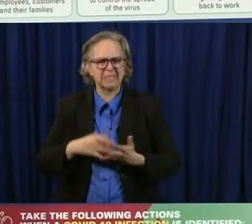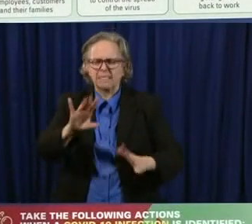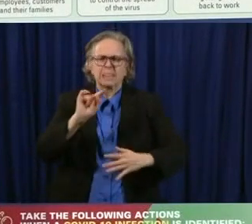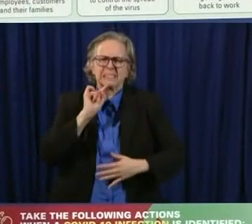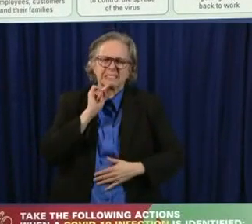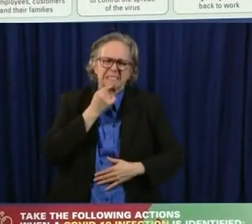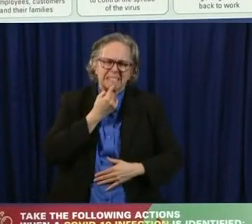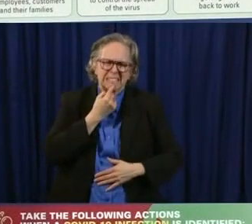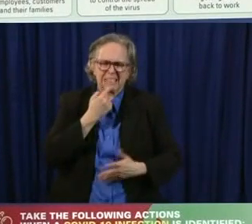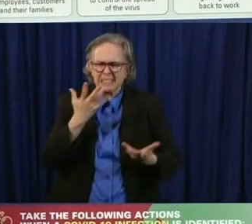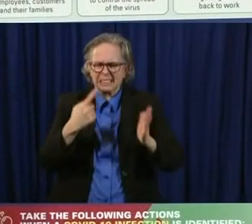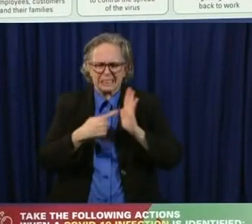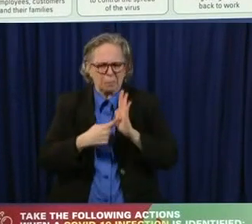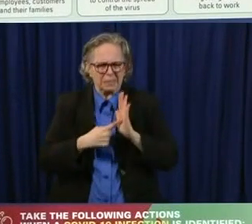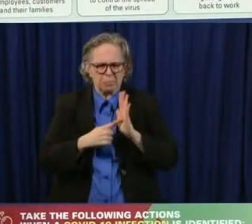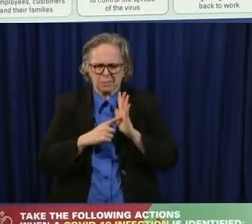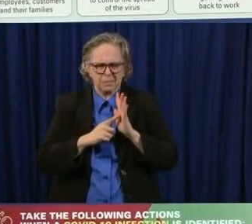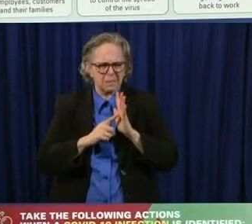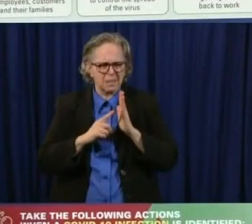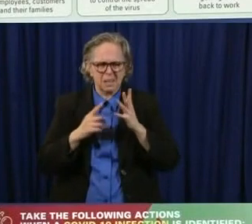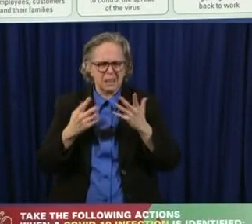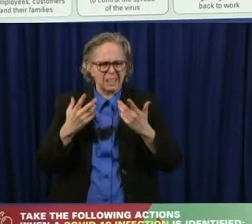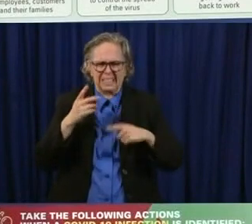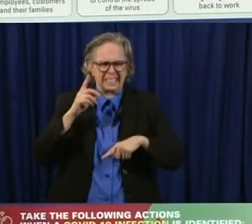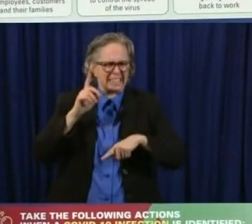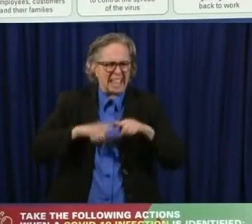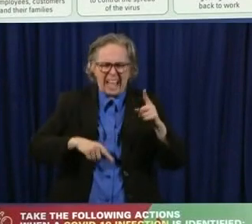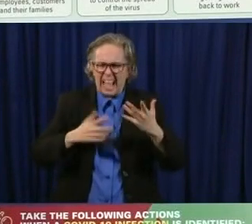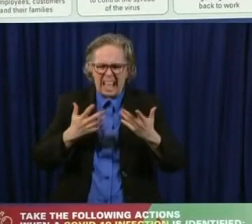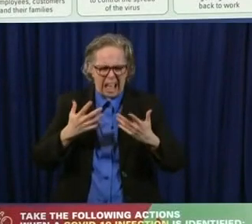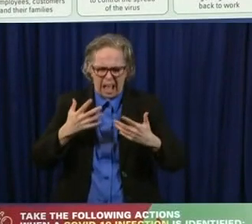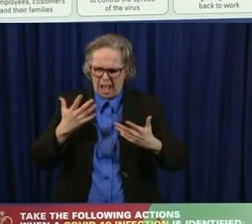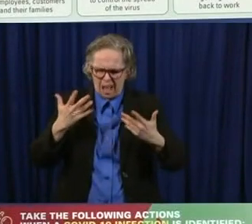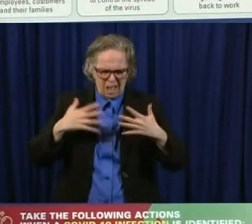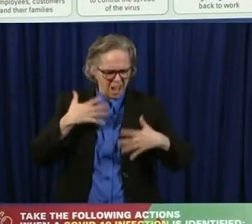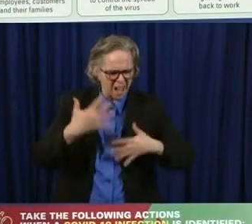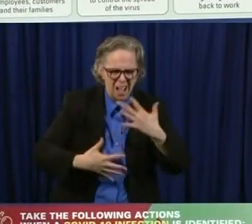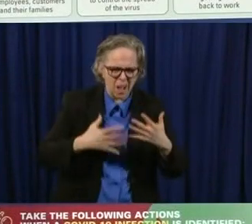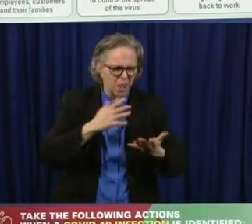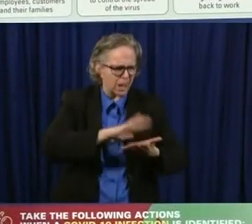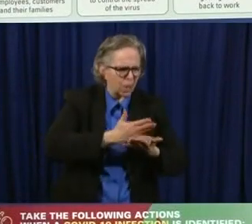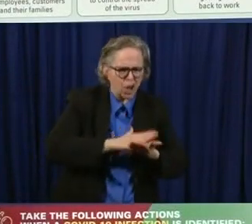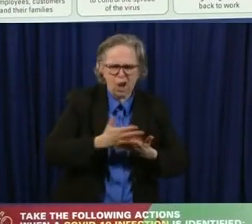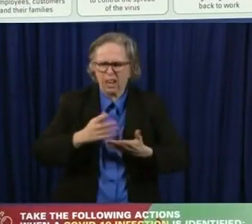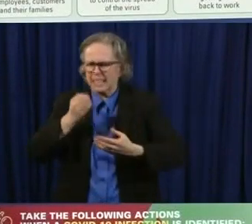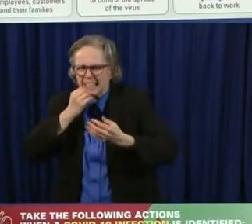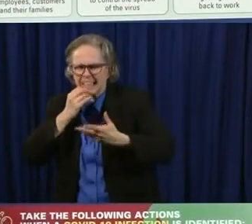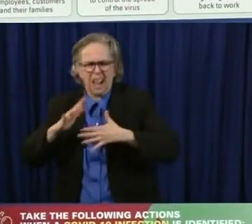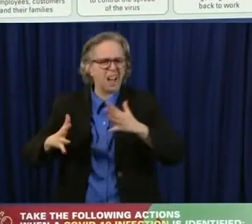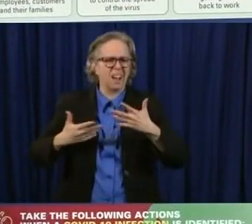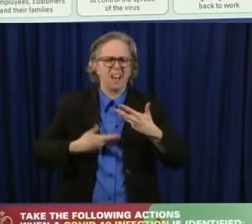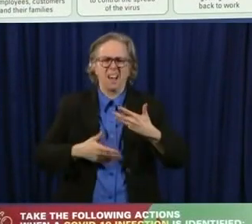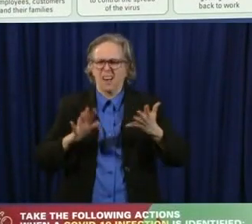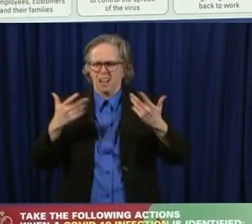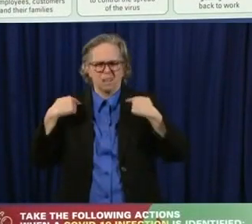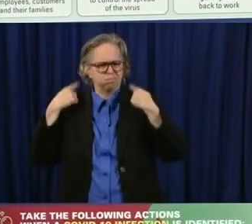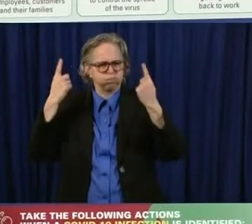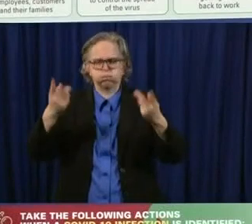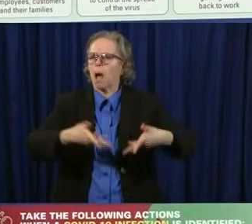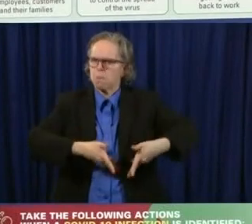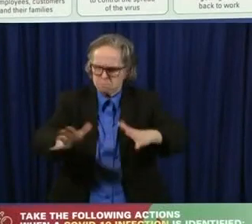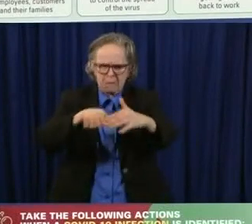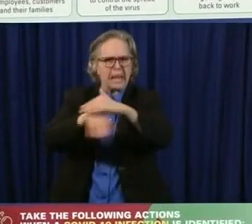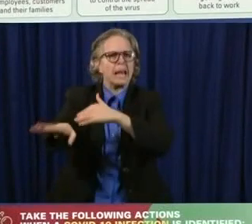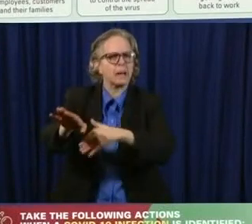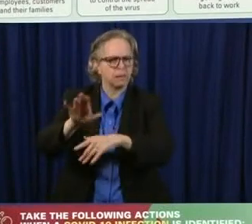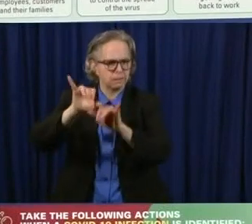an inability to perform the normal actions of daily life. So those have all been there. So we build upon those and